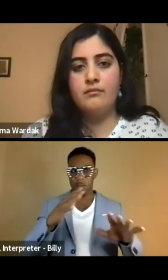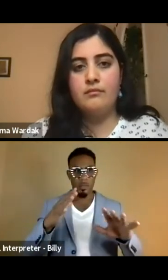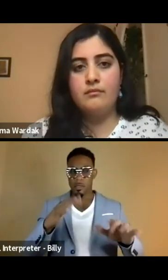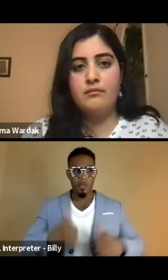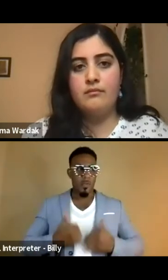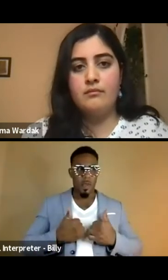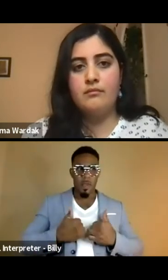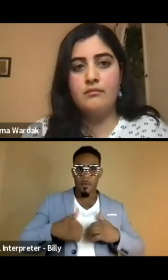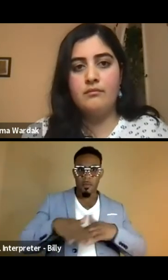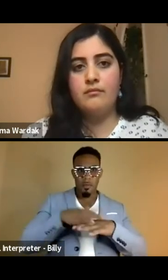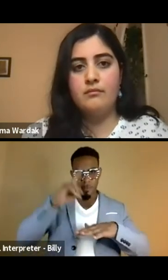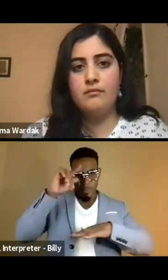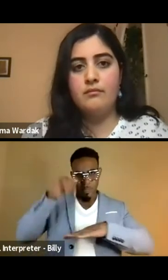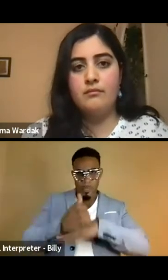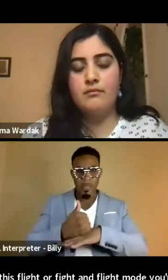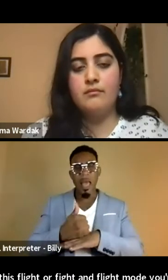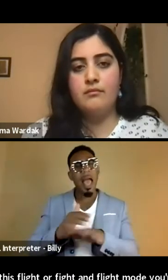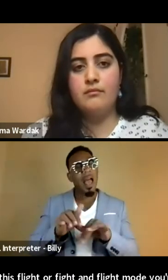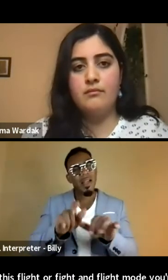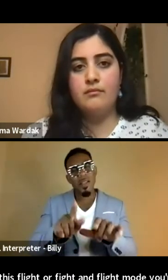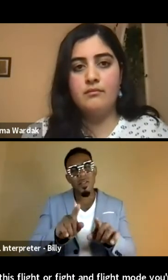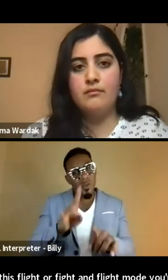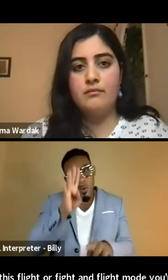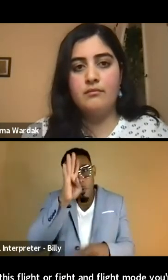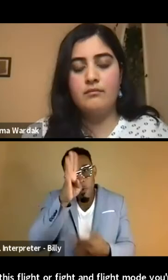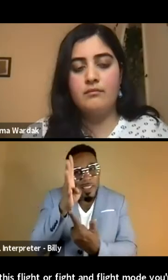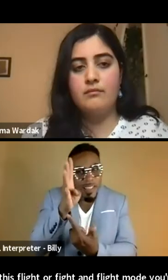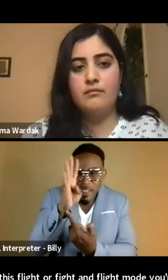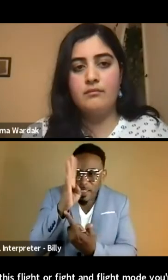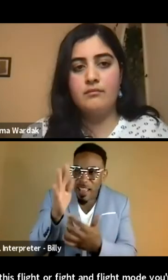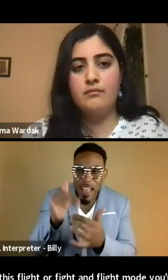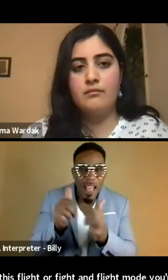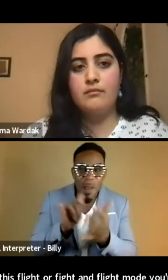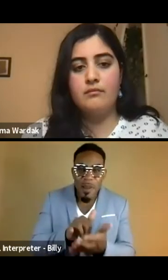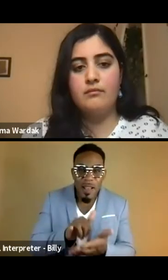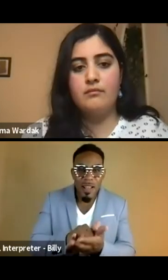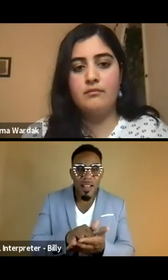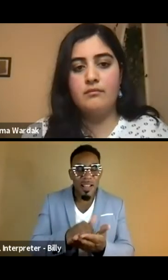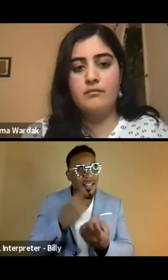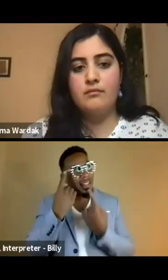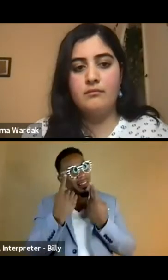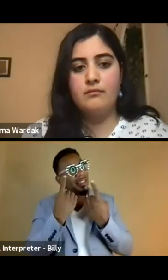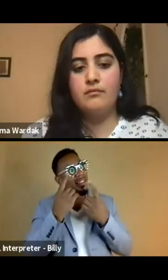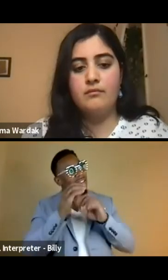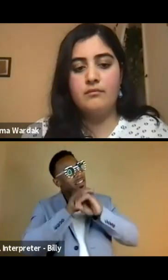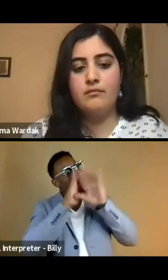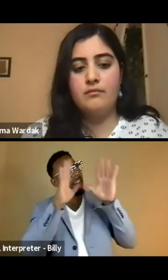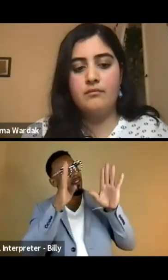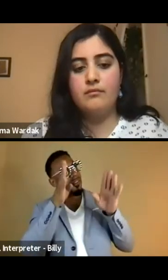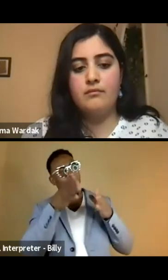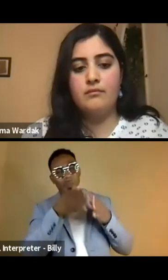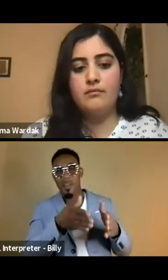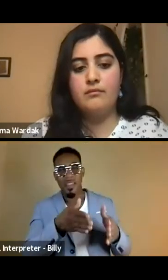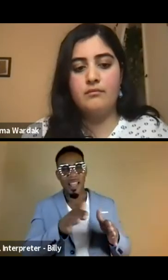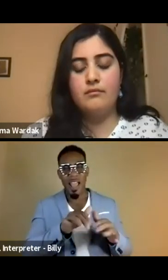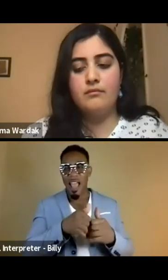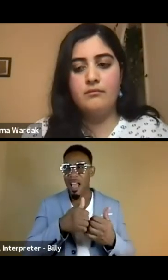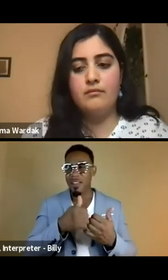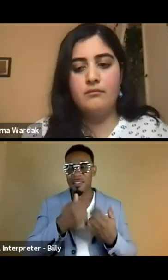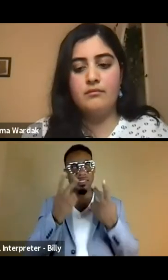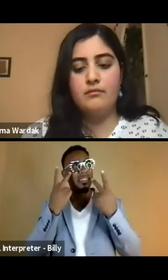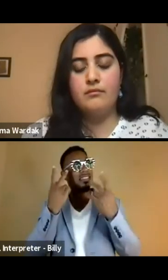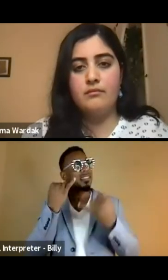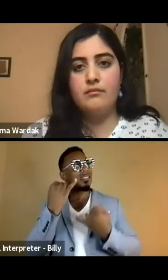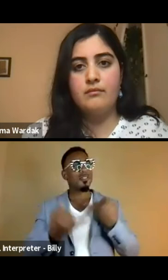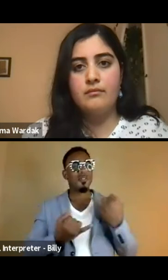survival mode. Um, how can you create, how can you think in a creative way? How can you see